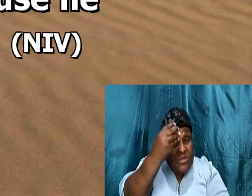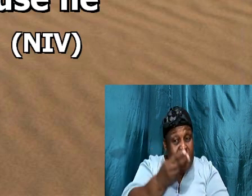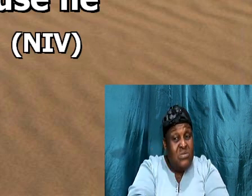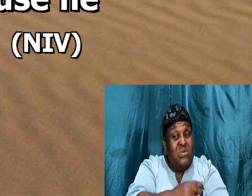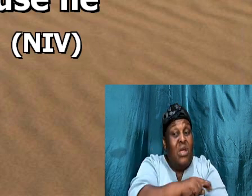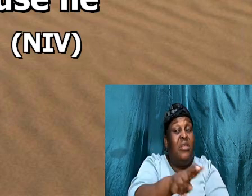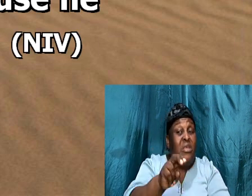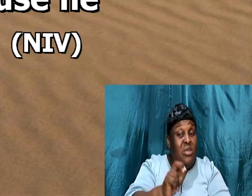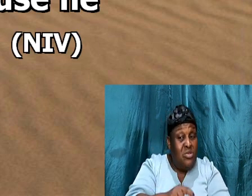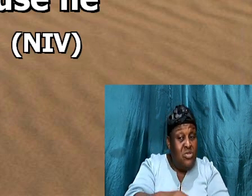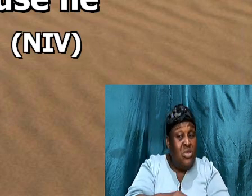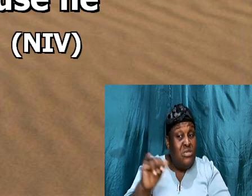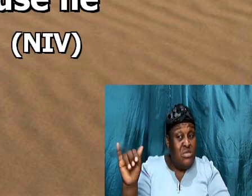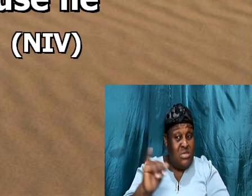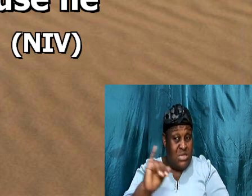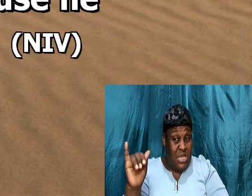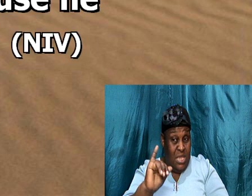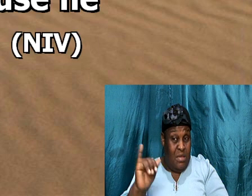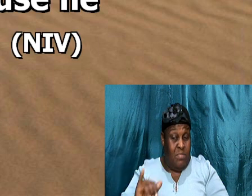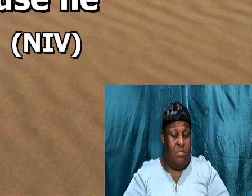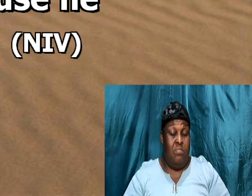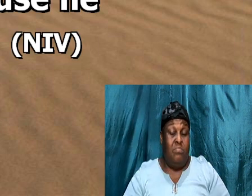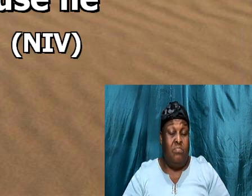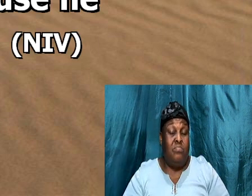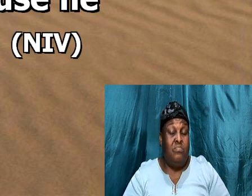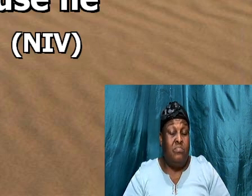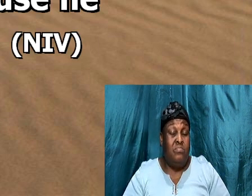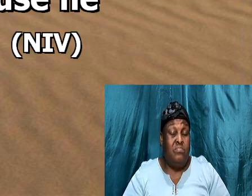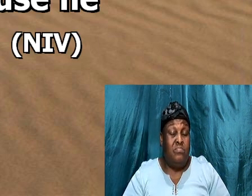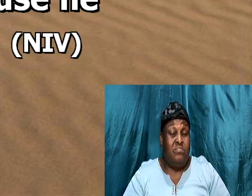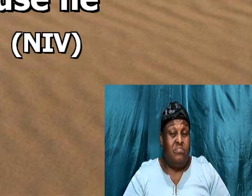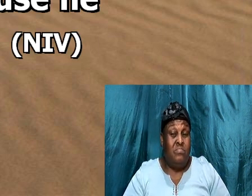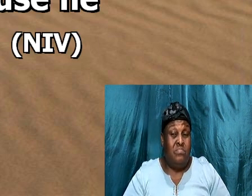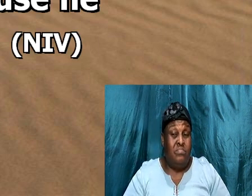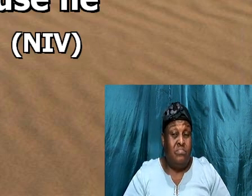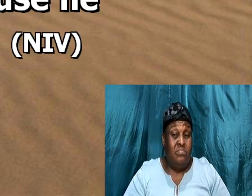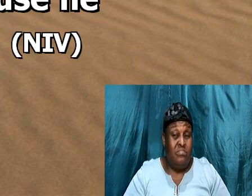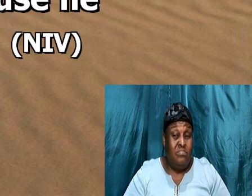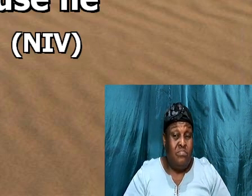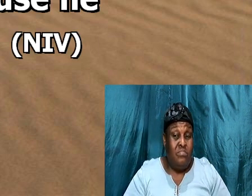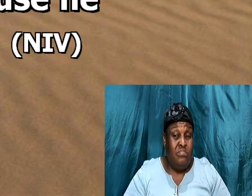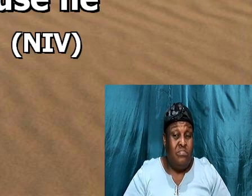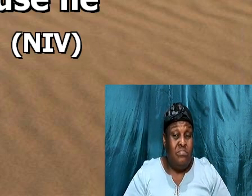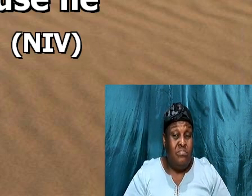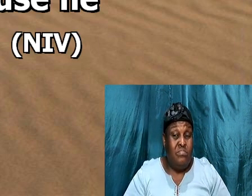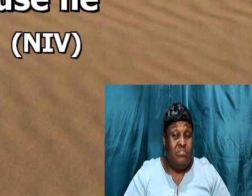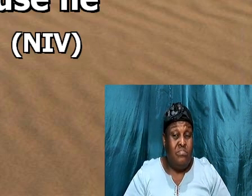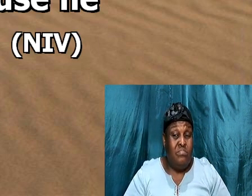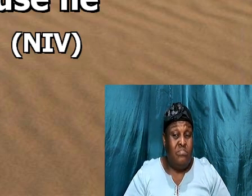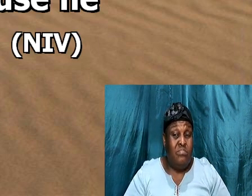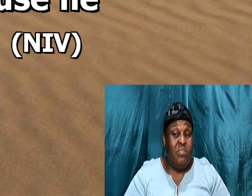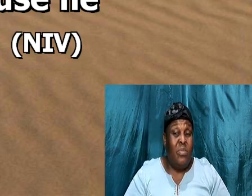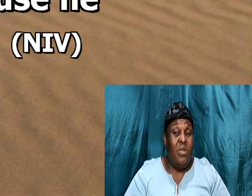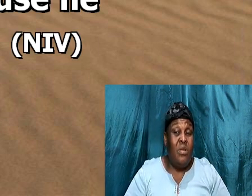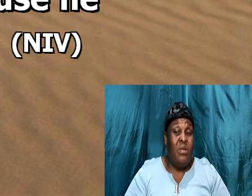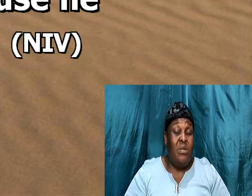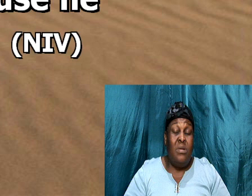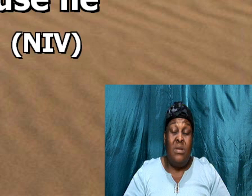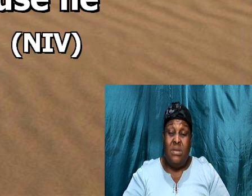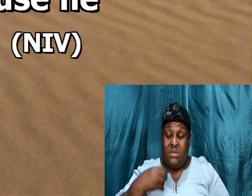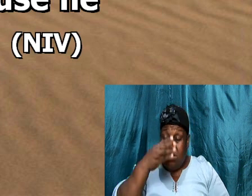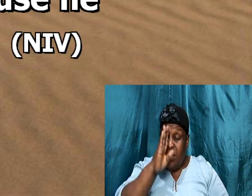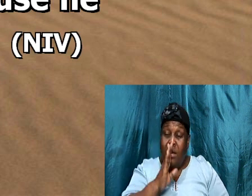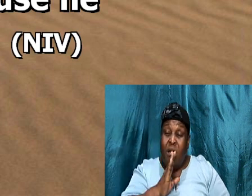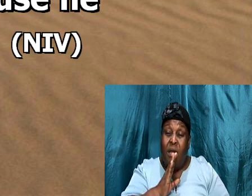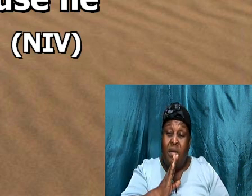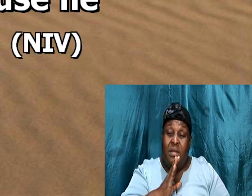so, in the very passage, that we read, earlier on, in Genesis 12, he said, look here, I